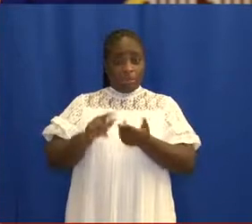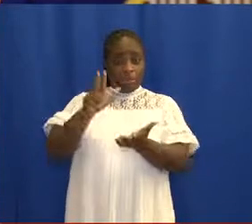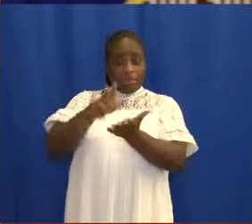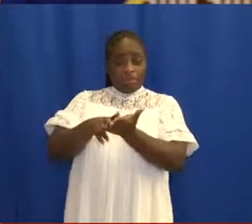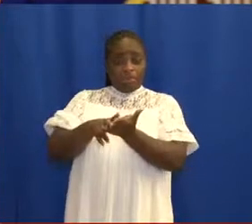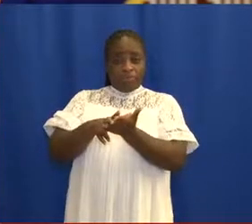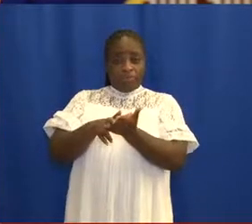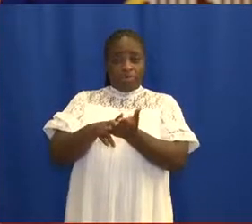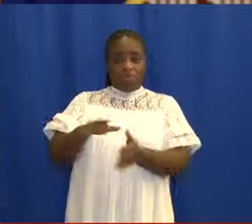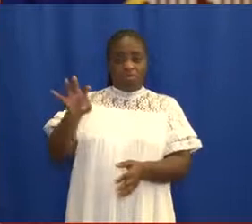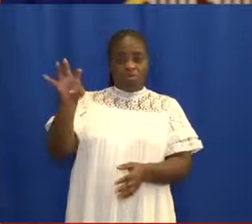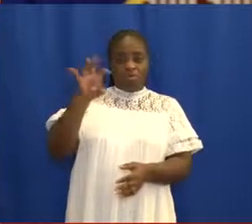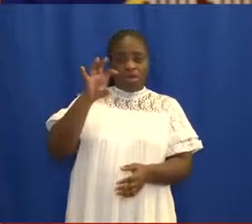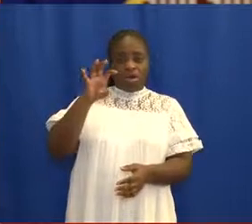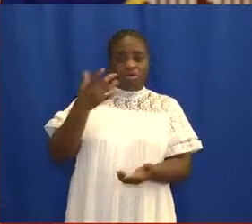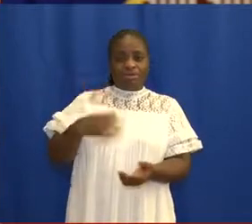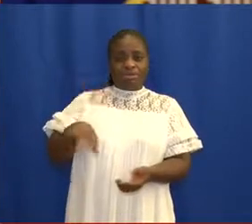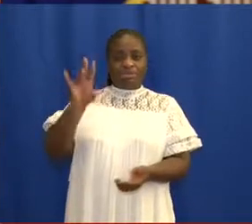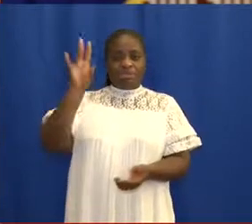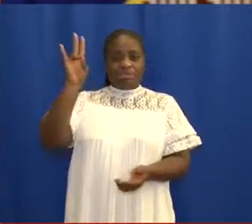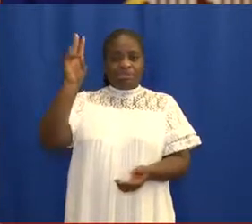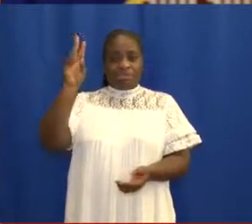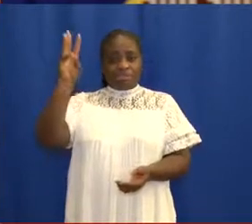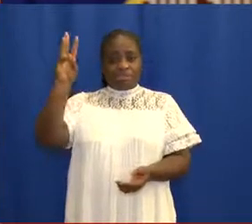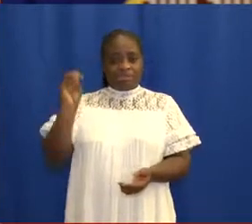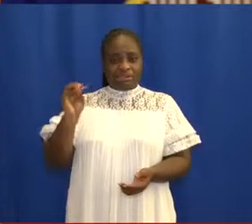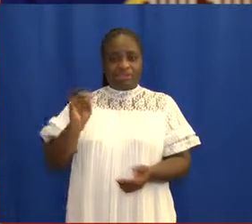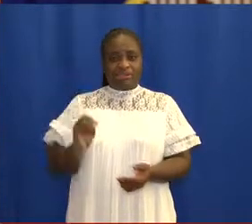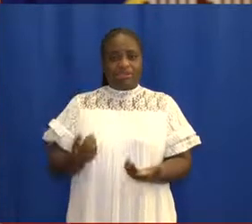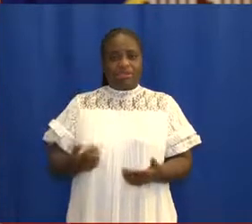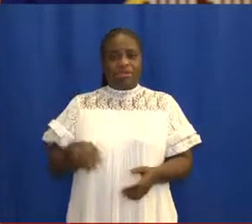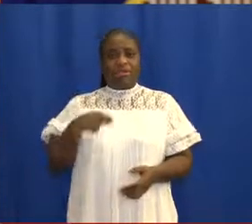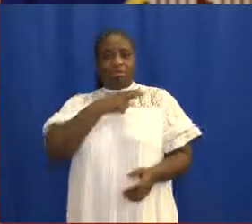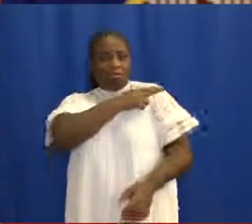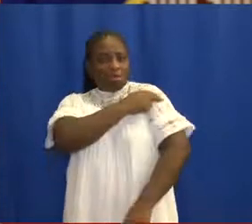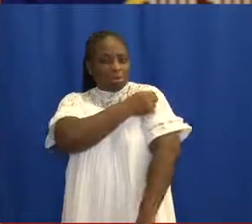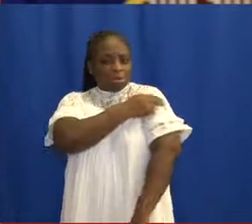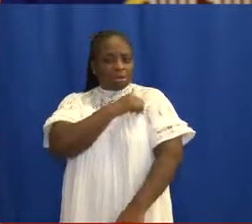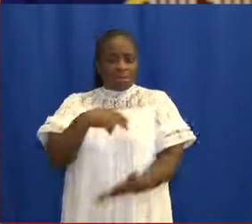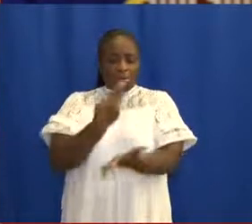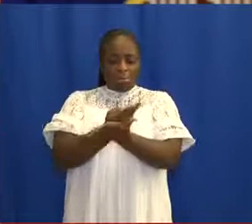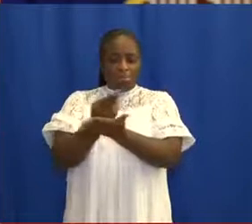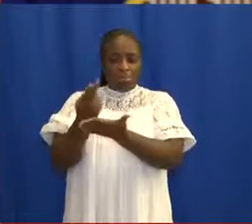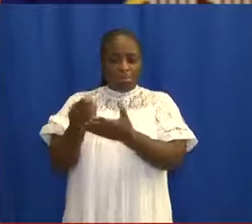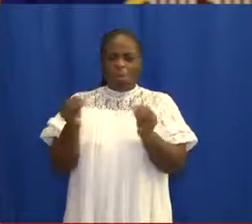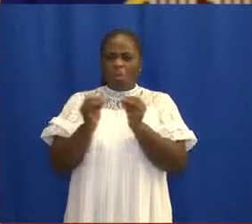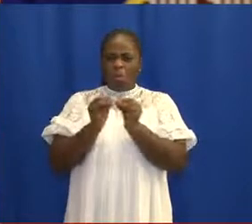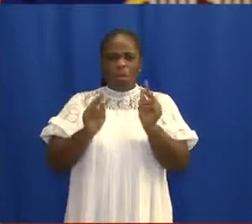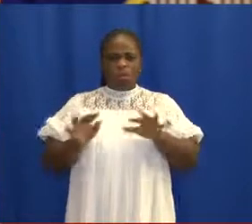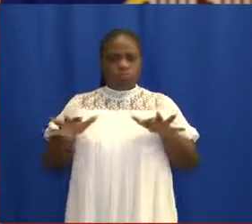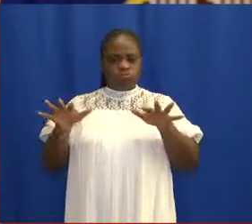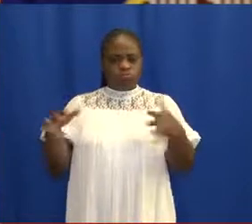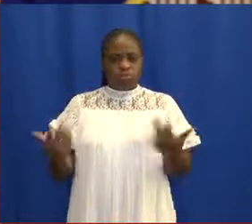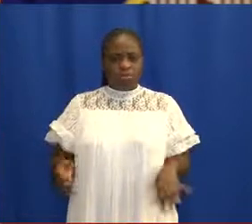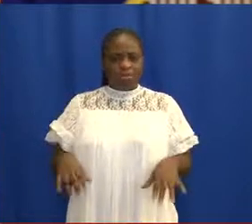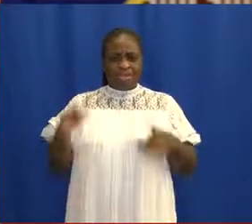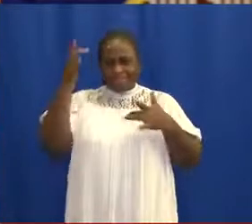deaths to 416. Our hospitalization rates are increasing, with the